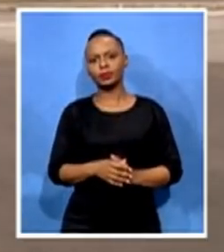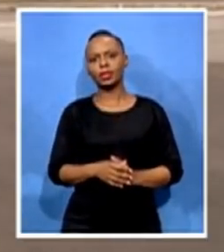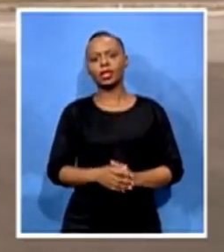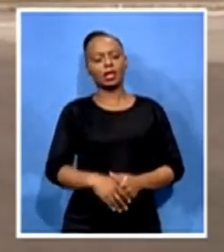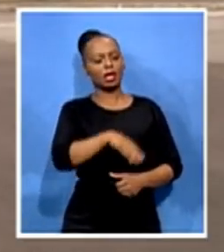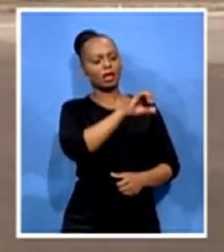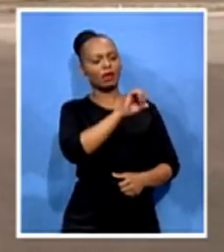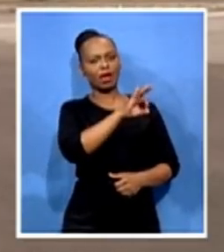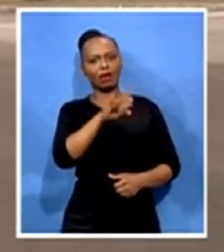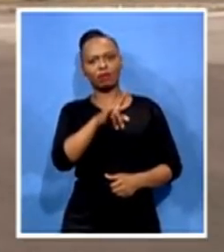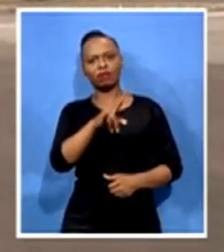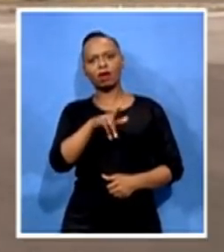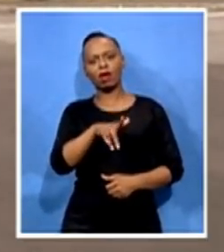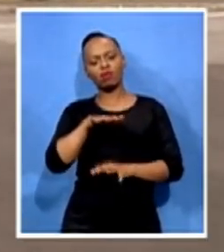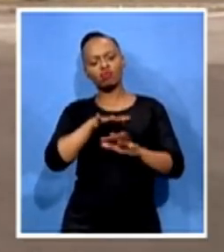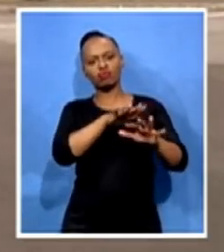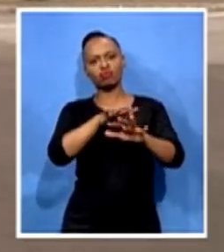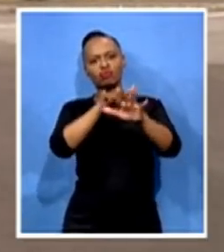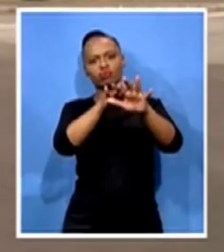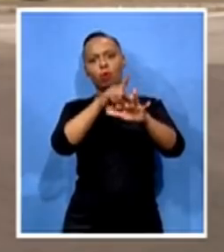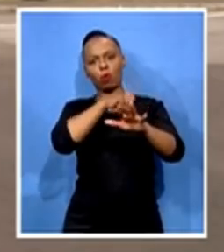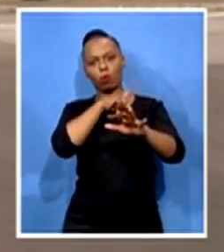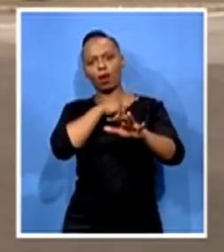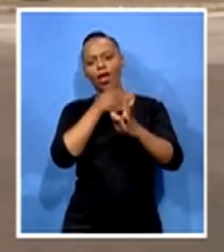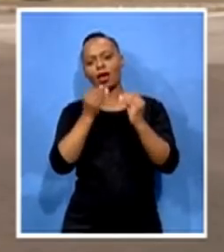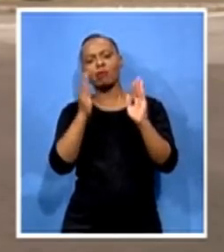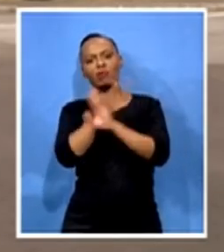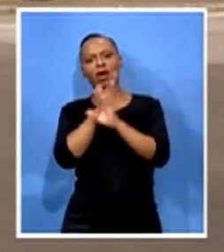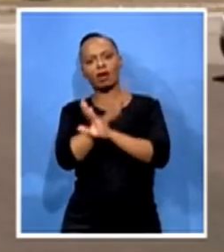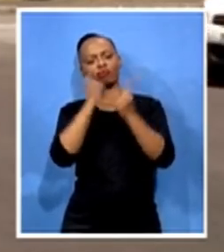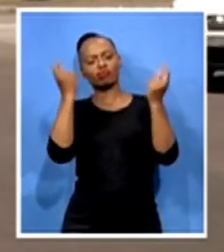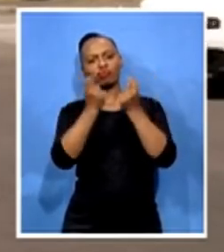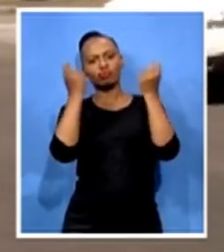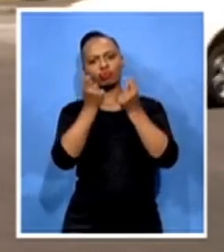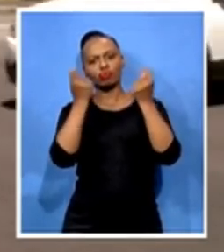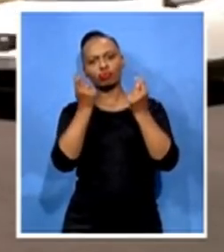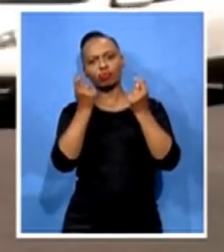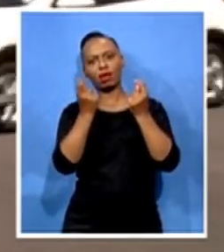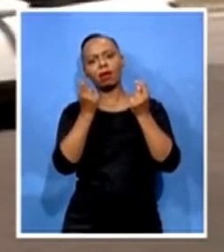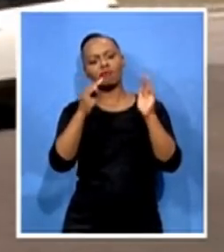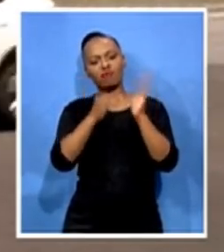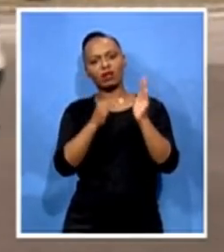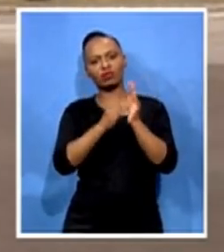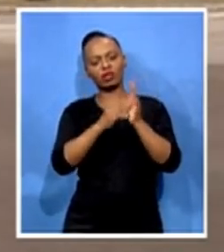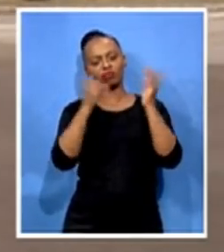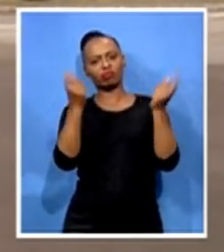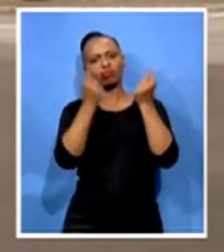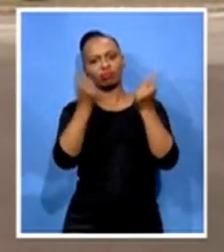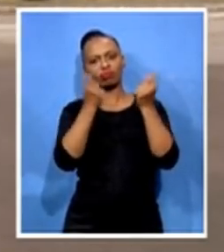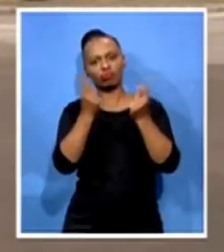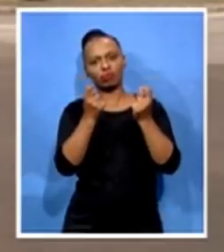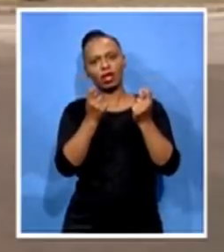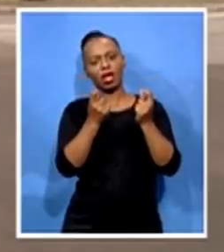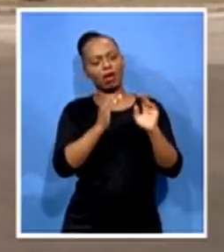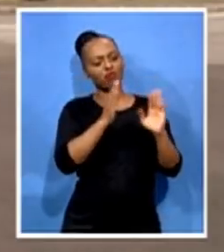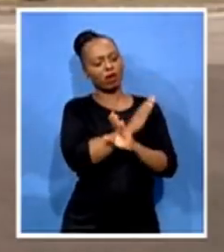function, a private metric event that was hosted by a private group of individuals. And at this